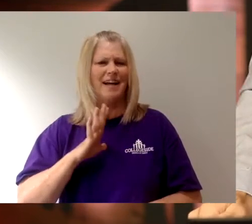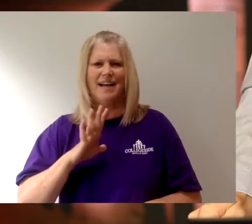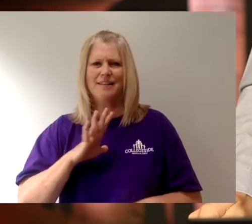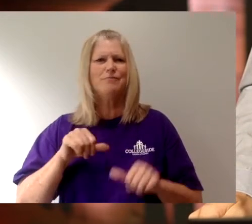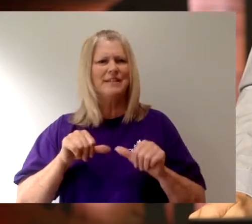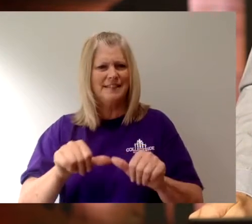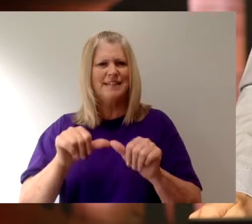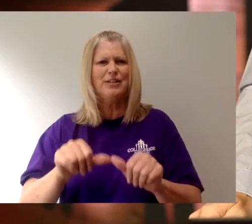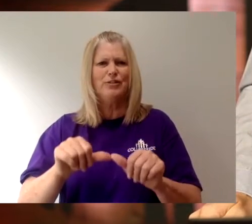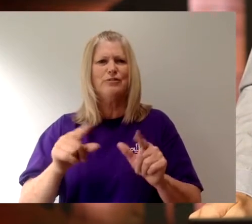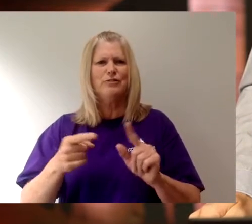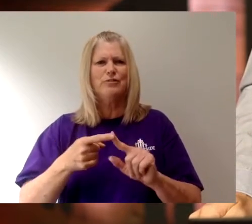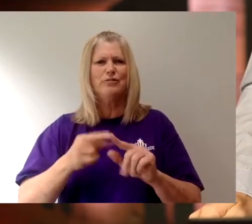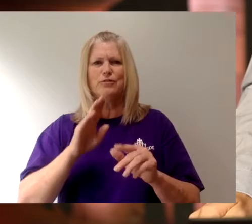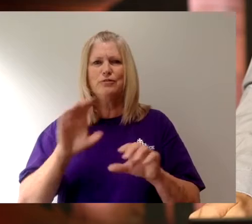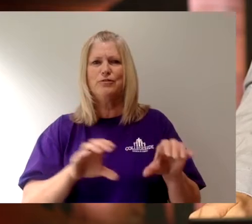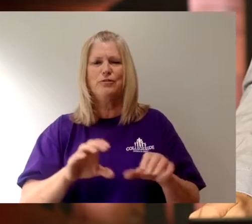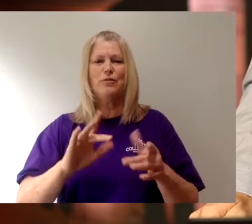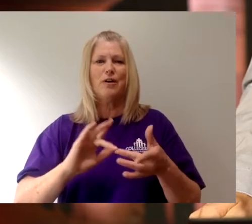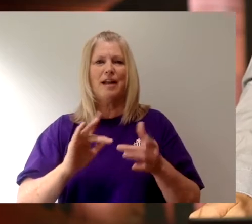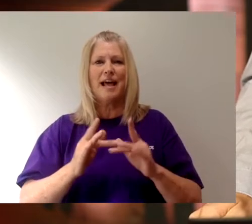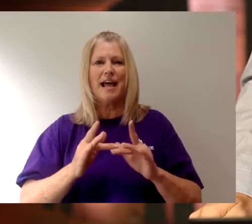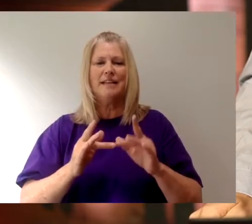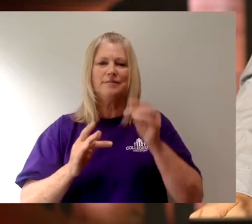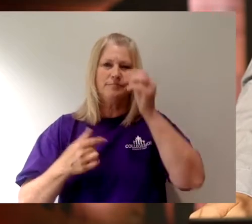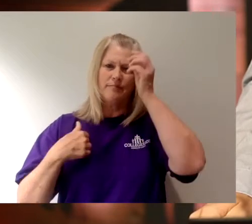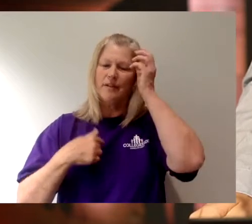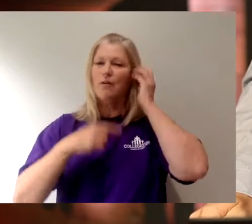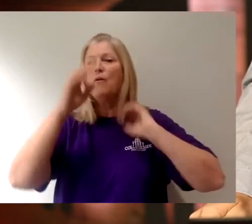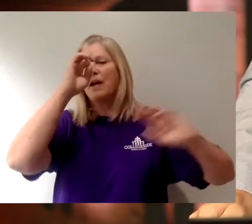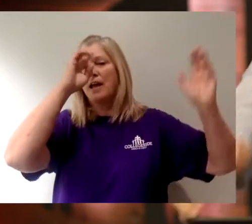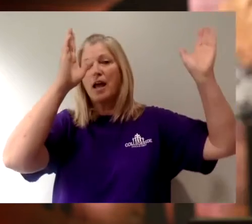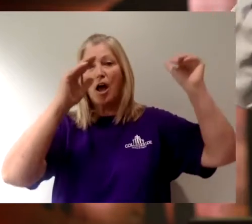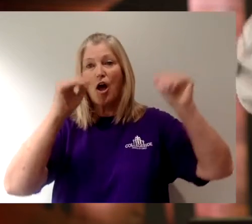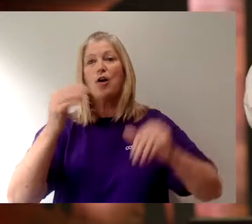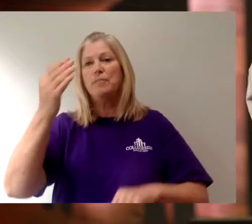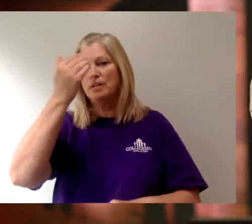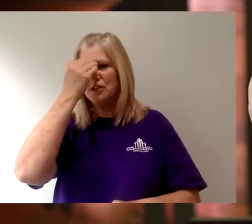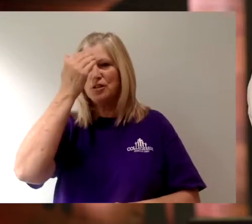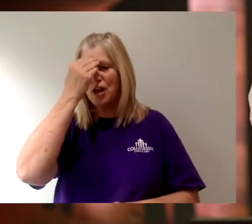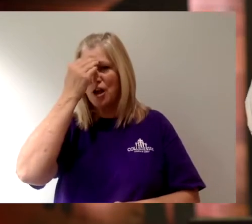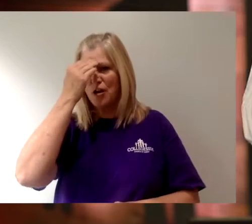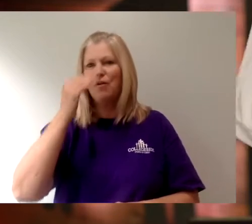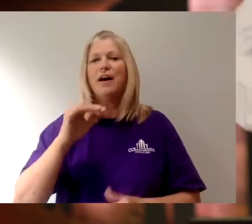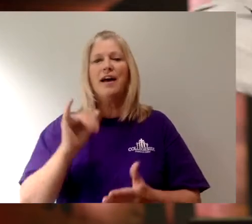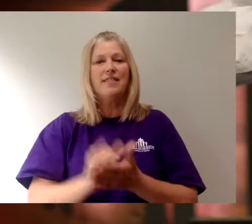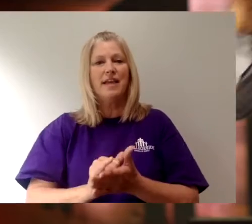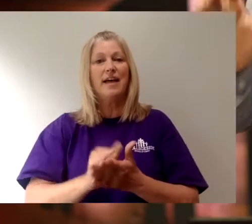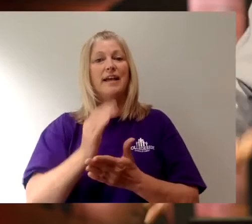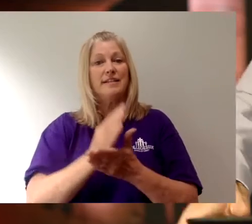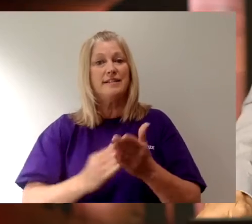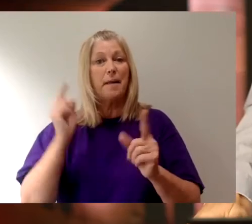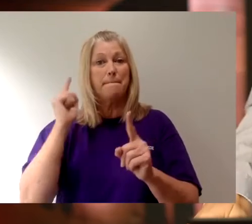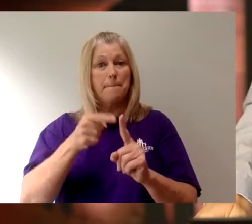this. We hope, we know, we have strong conviction that at